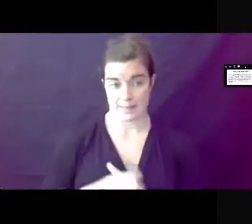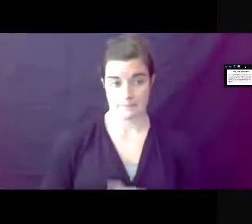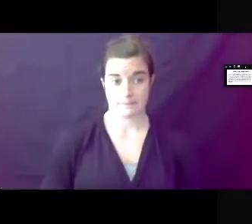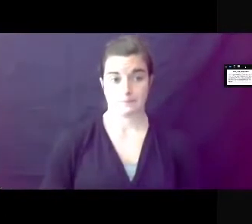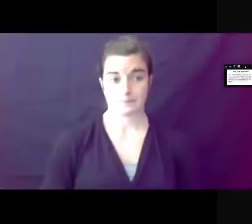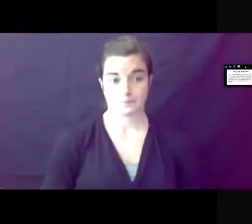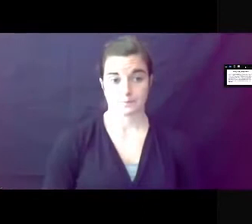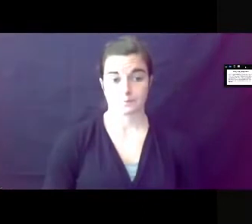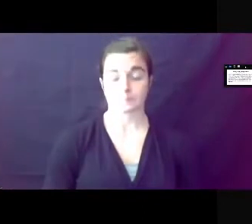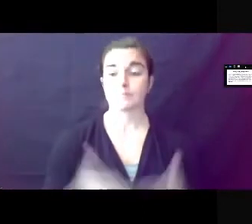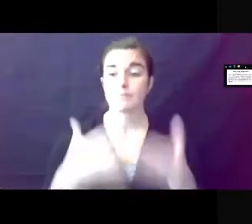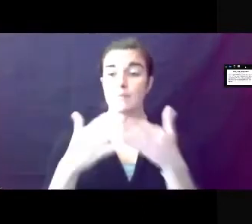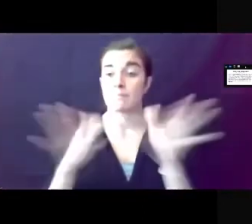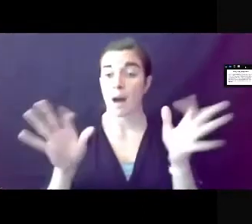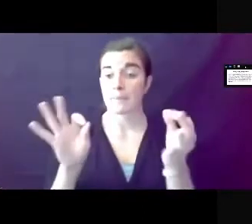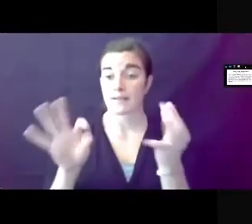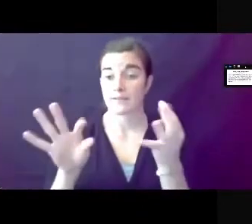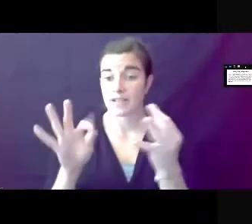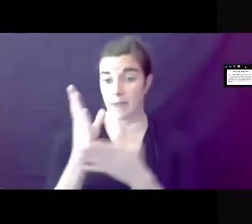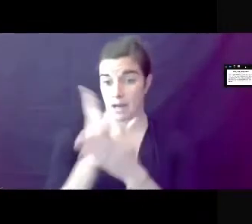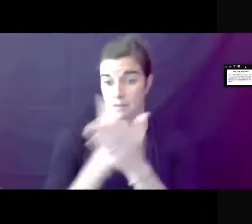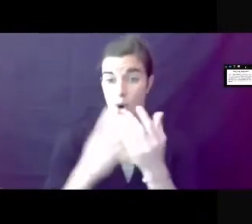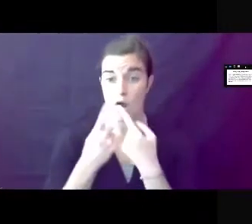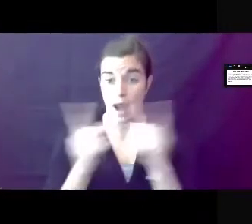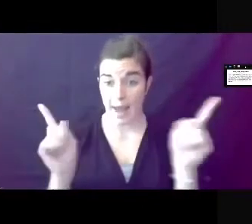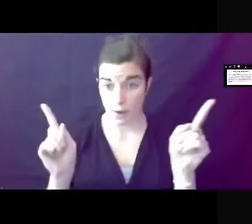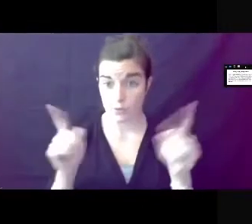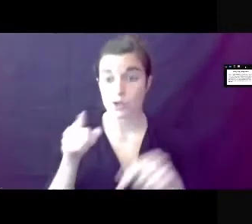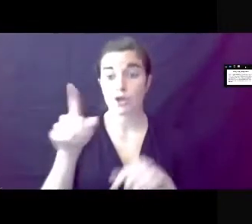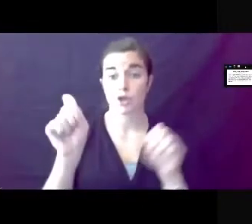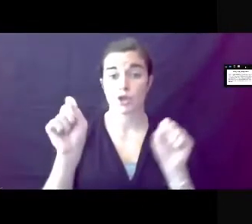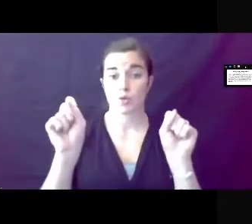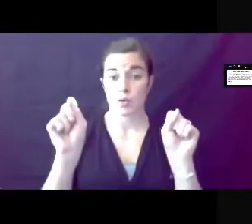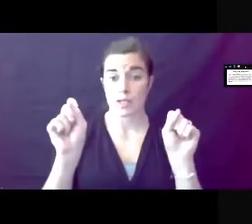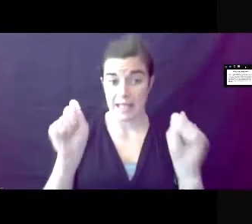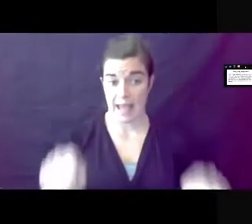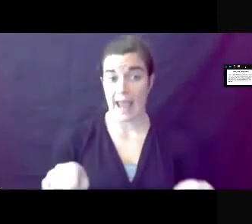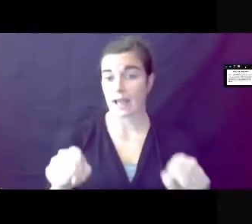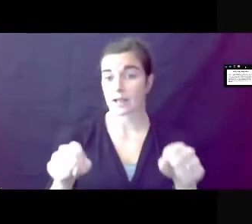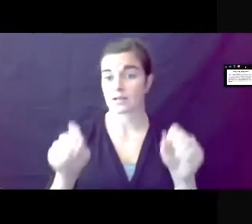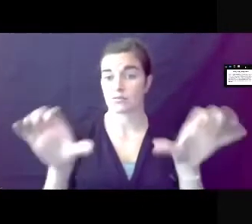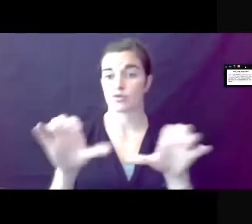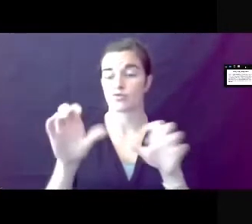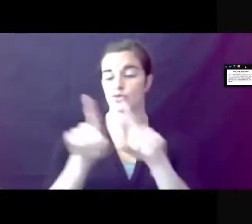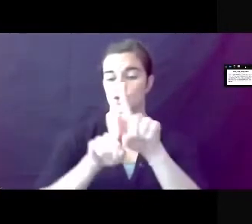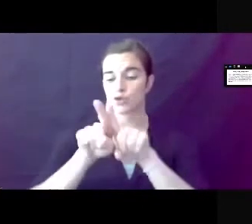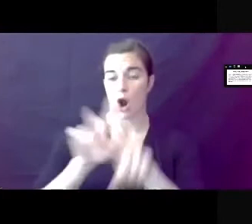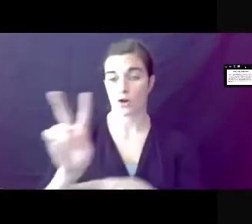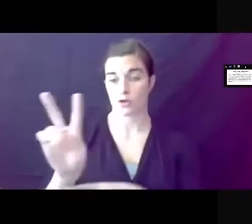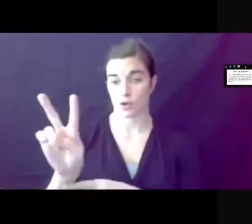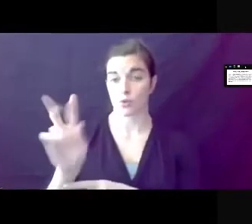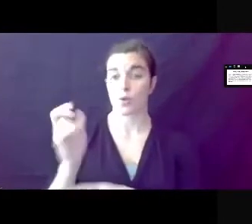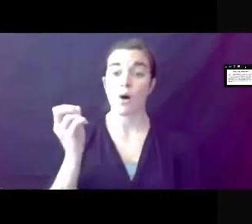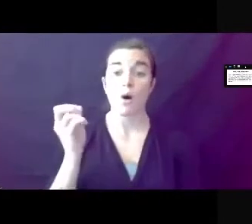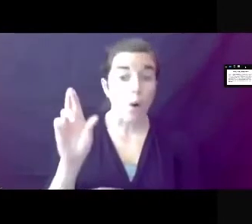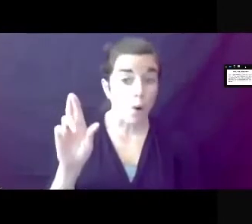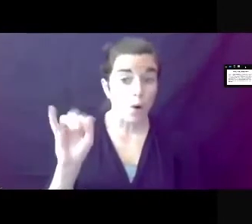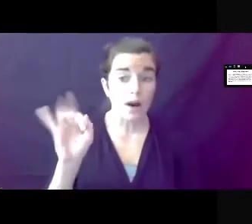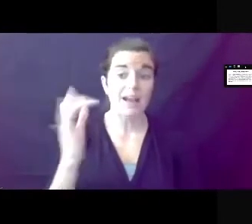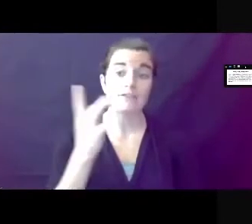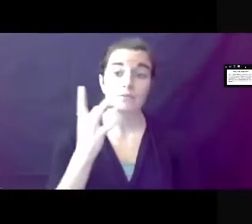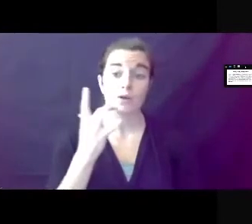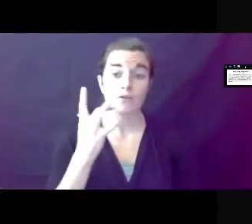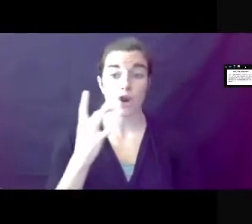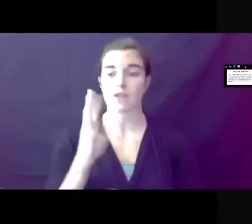So when the public input portion is announced, you can do the aforementioned star 2. Or if you want to speak